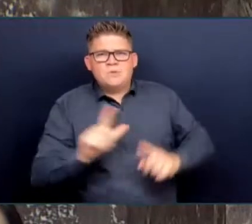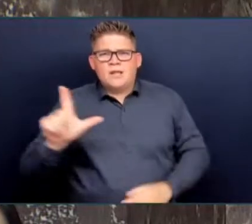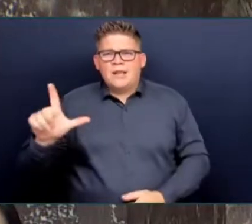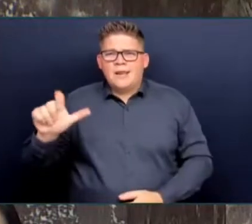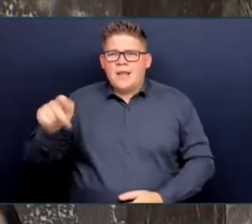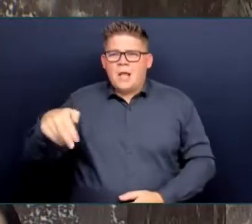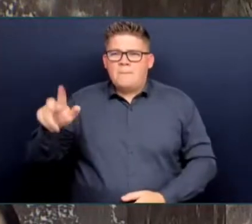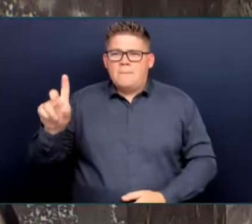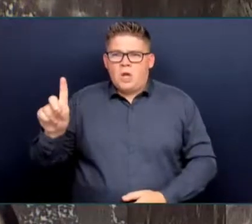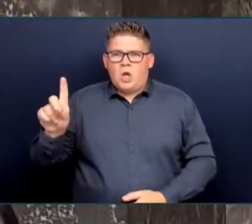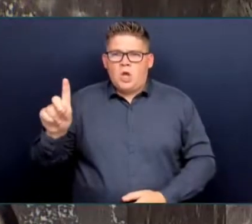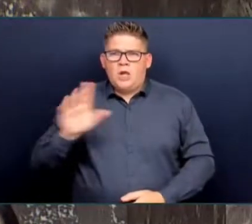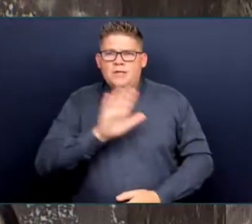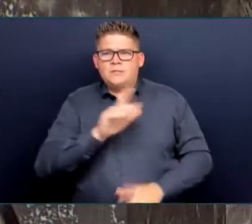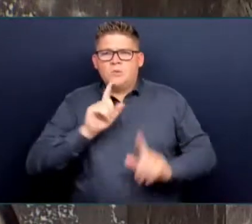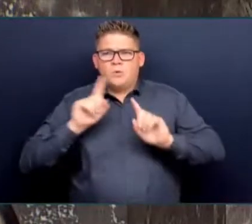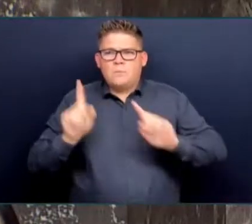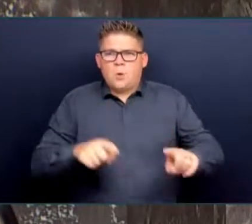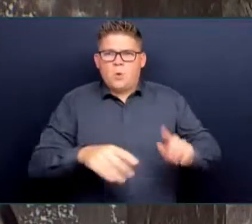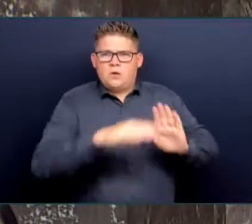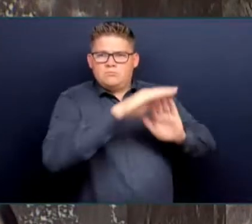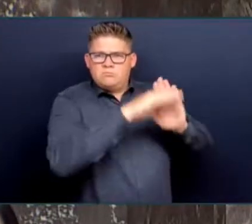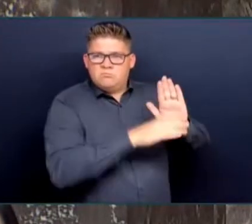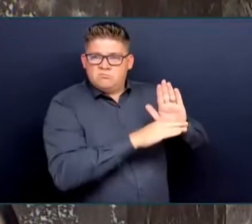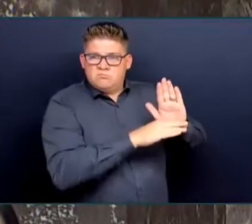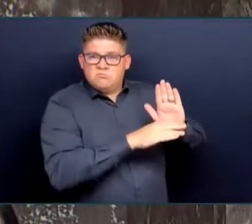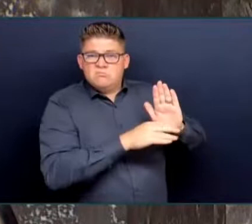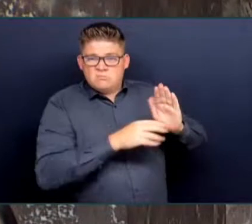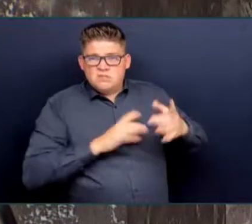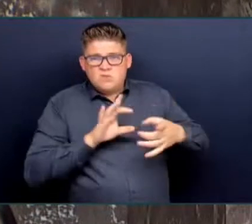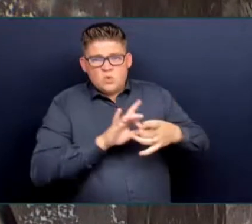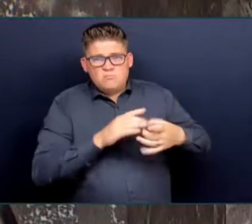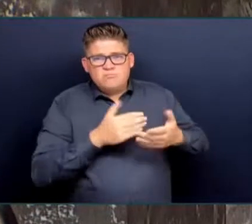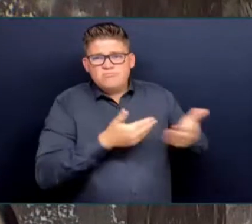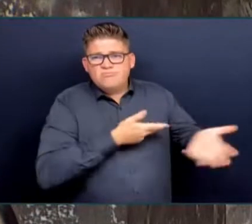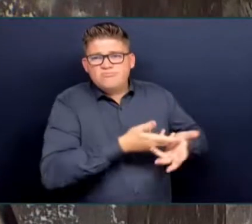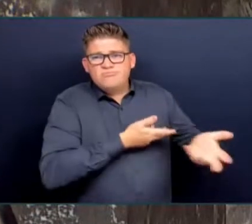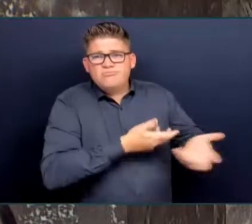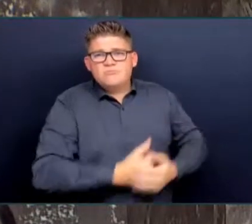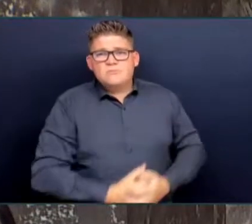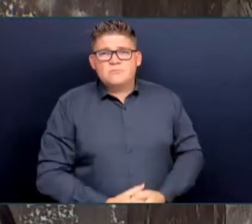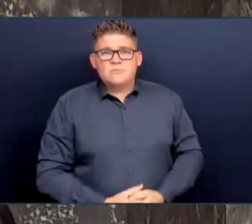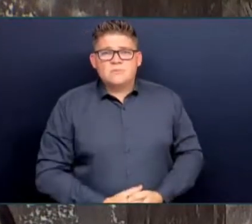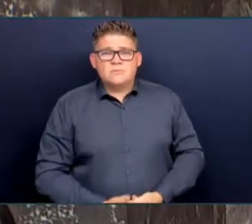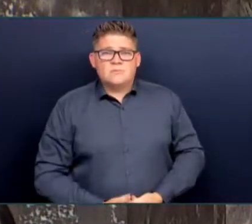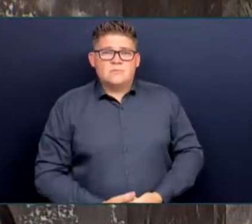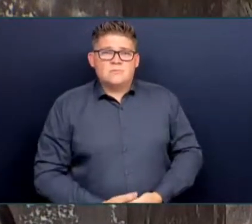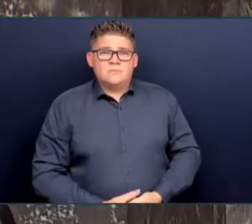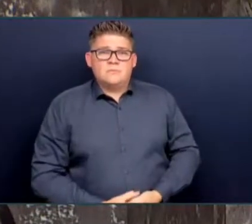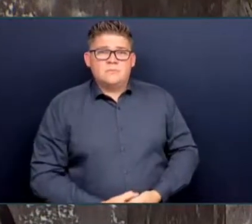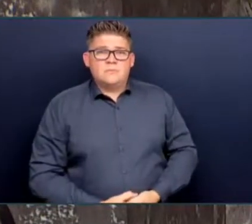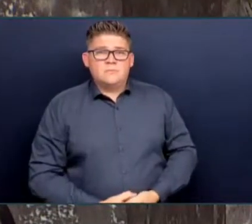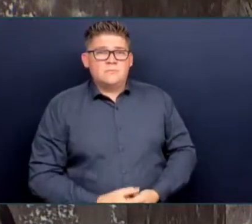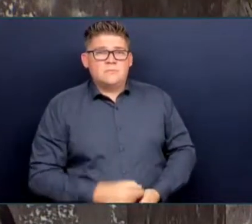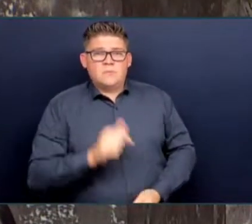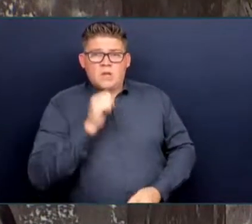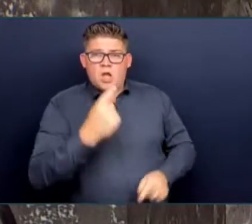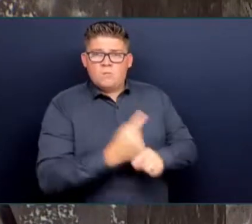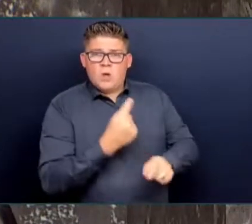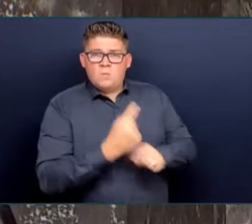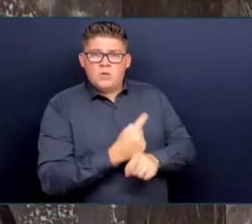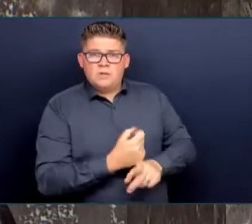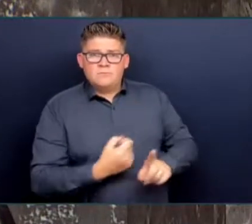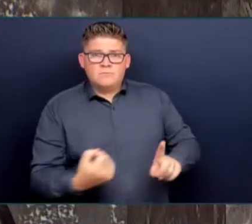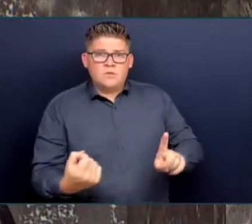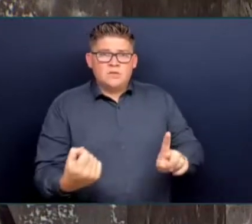could be initiating to deal with the situation. Because it is unacceptable that there are random stranger attacks, and police are doing everything that they